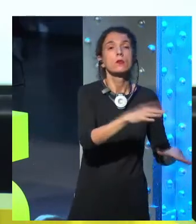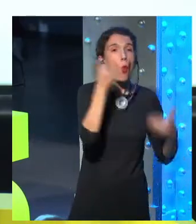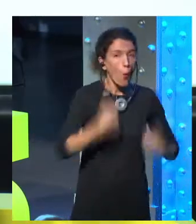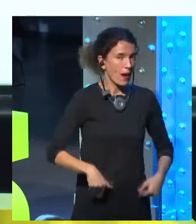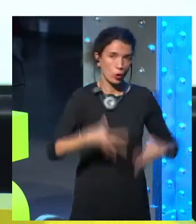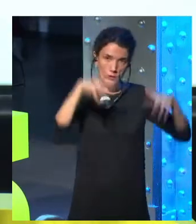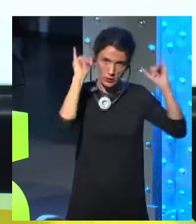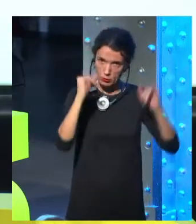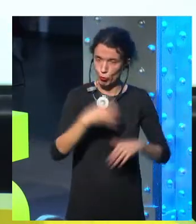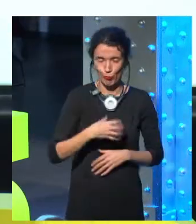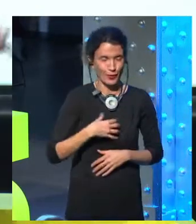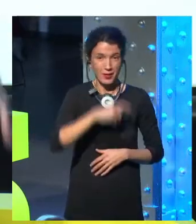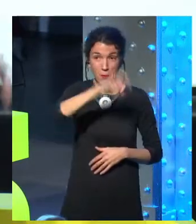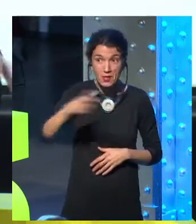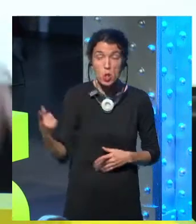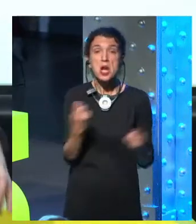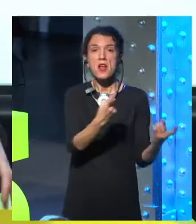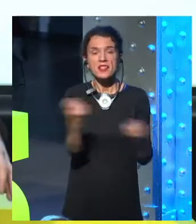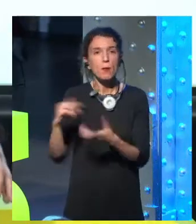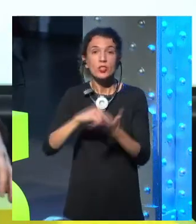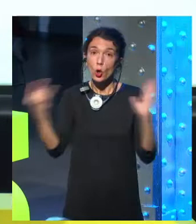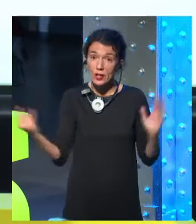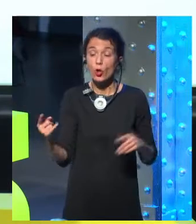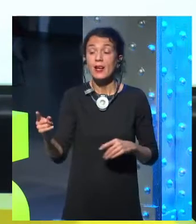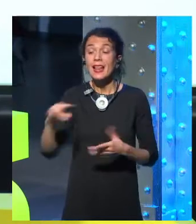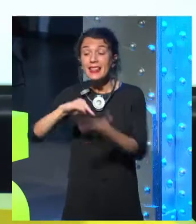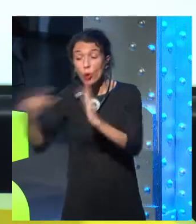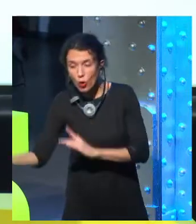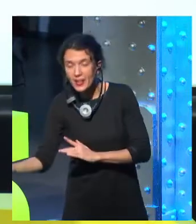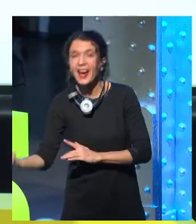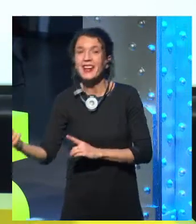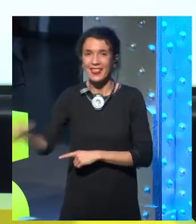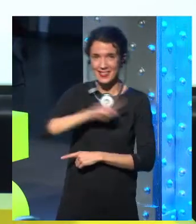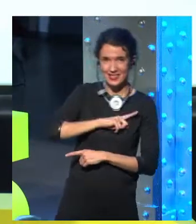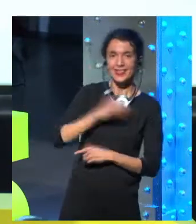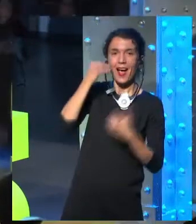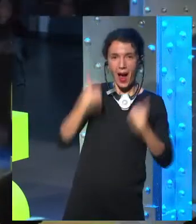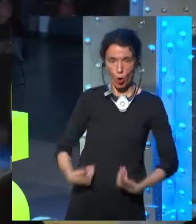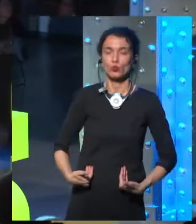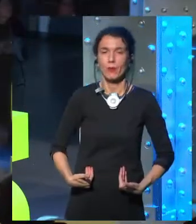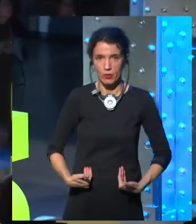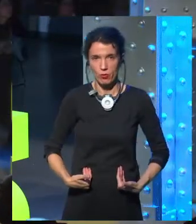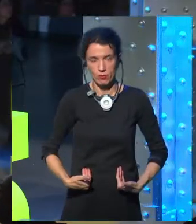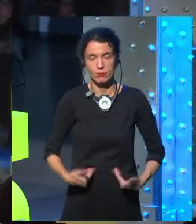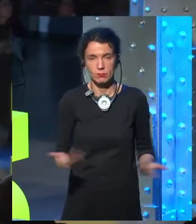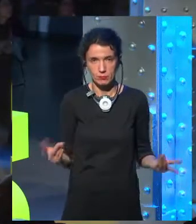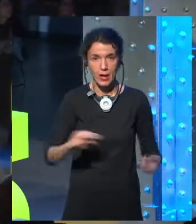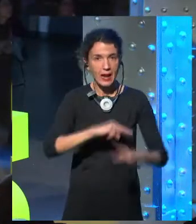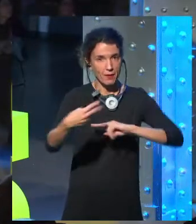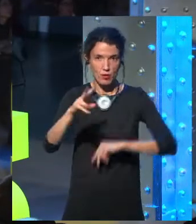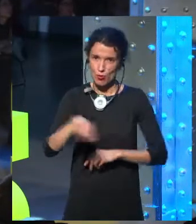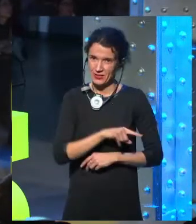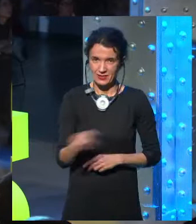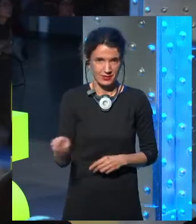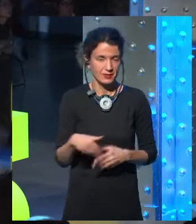Every time you try to make a computer that acts like a human, it's incredibly awkward. It also makes us sound like a machine.